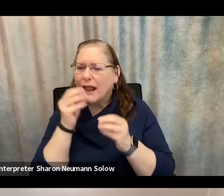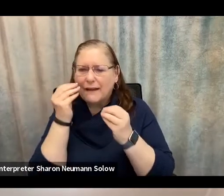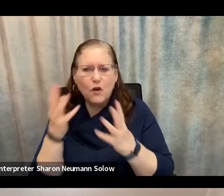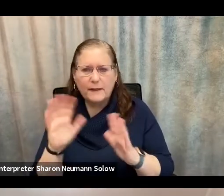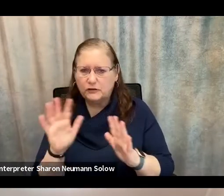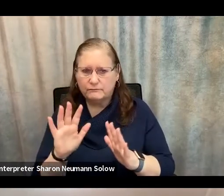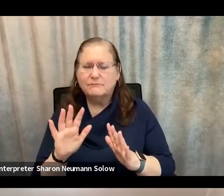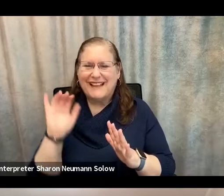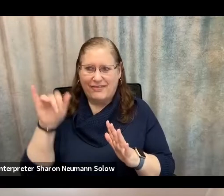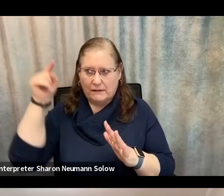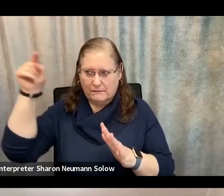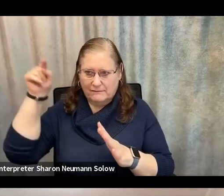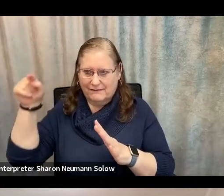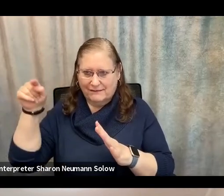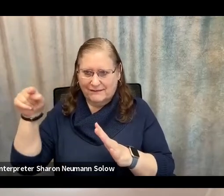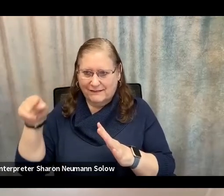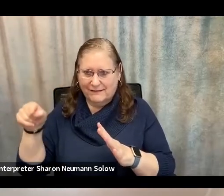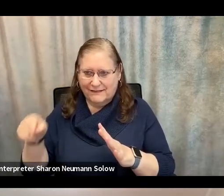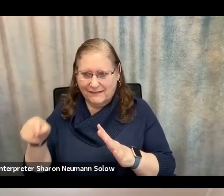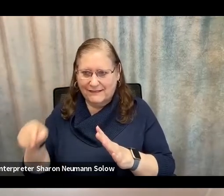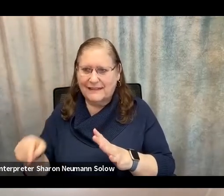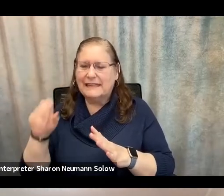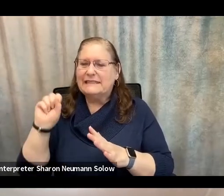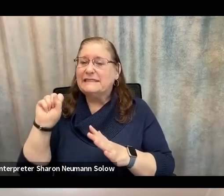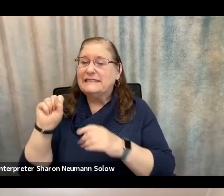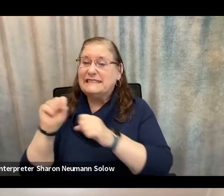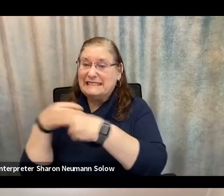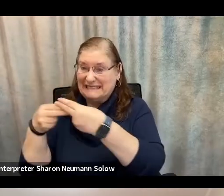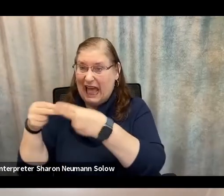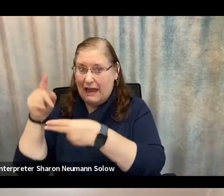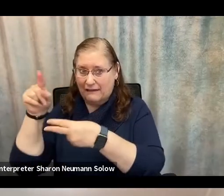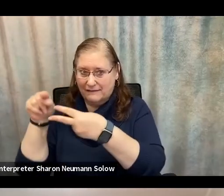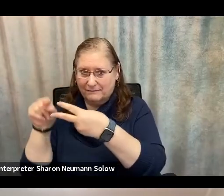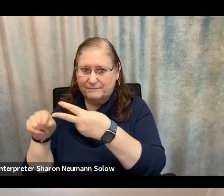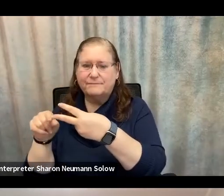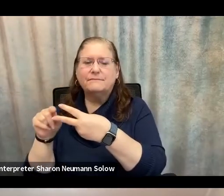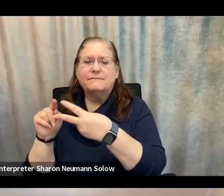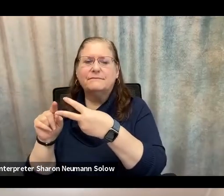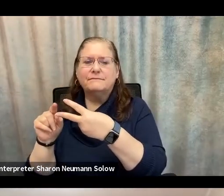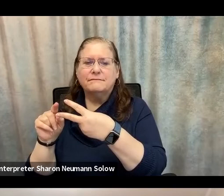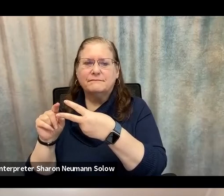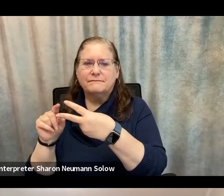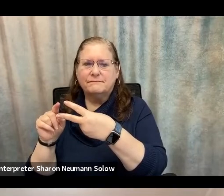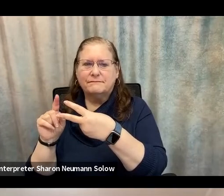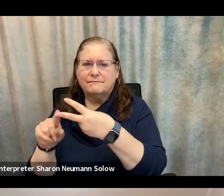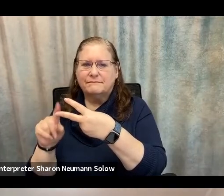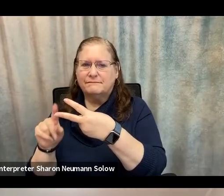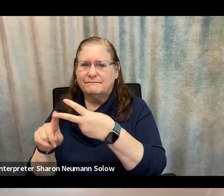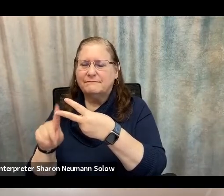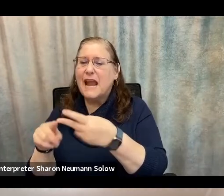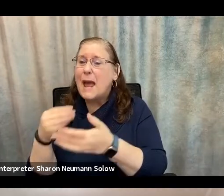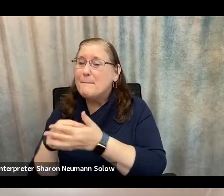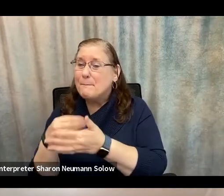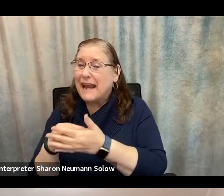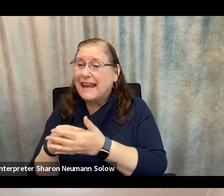bullet points that are on this slide. Another thing to keep in mind, don't wire money or